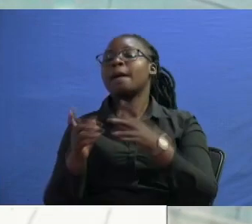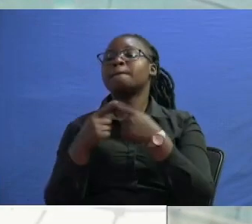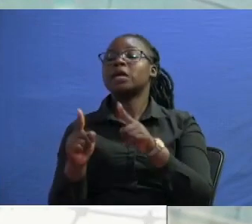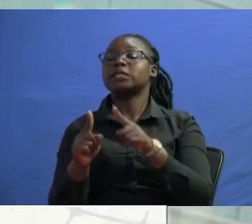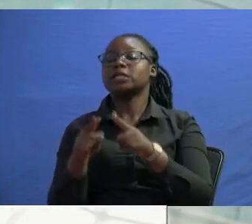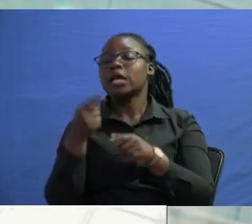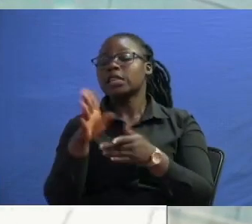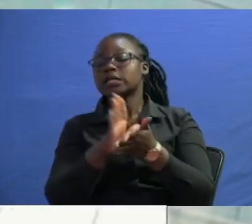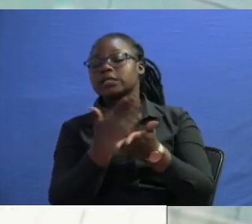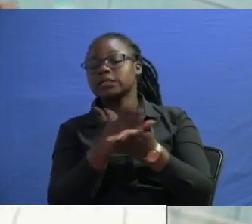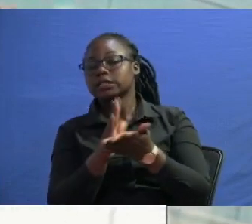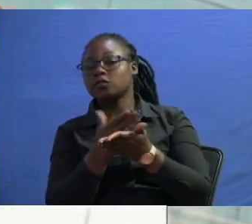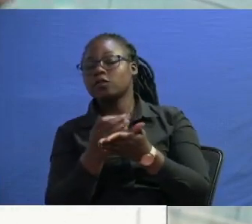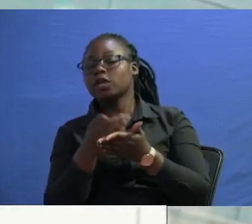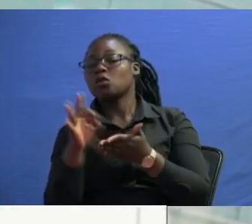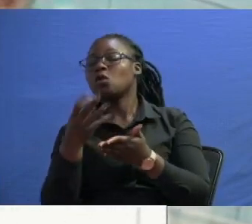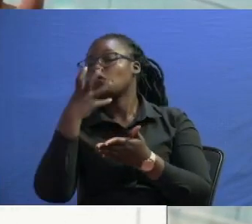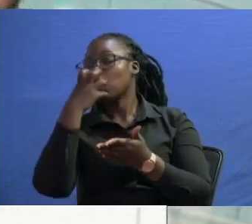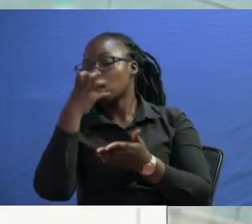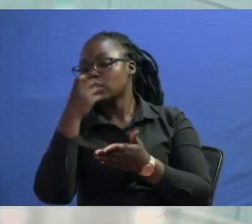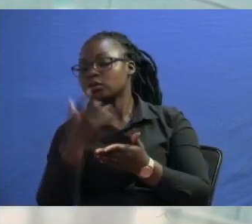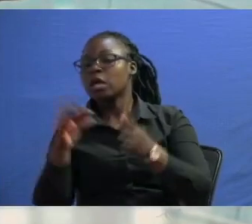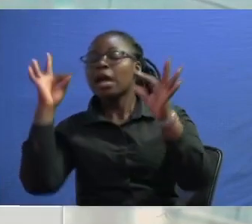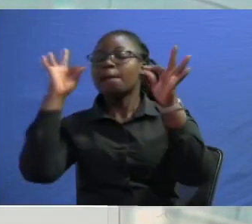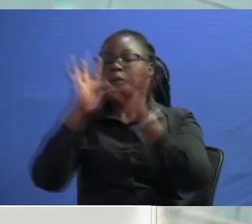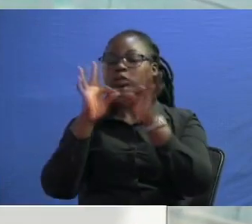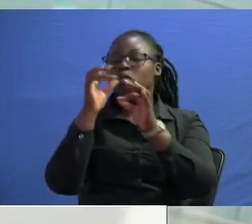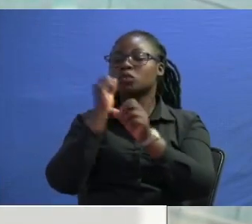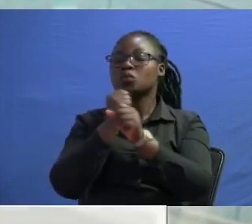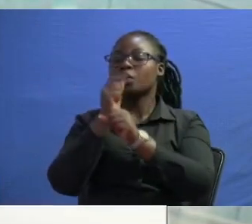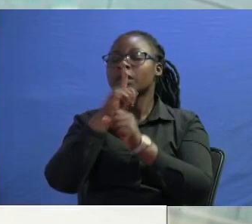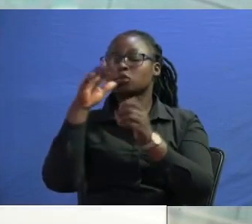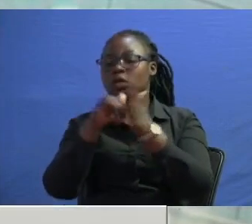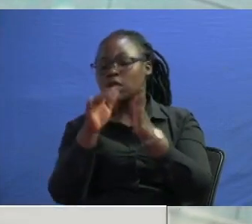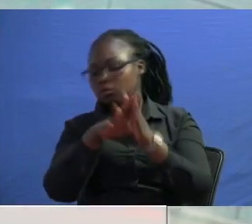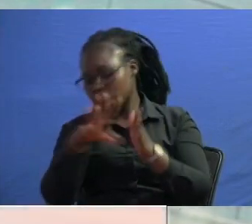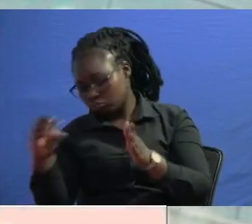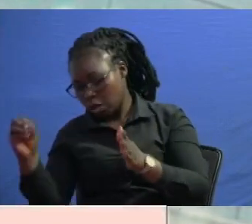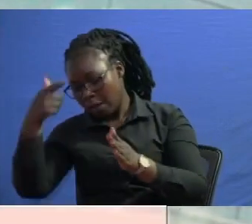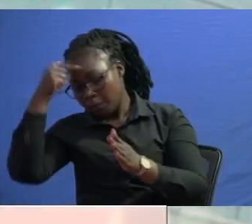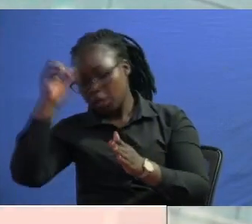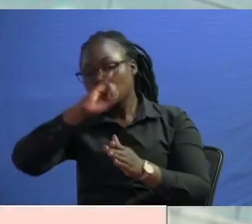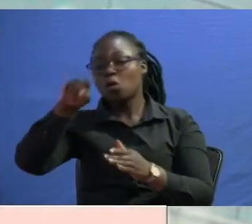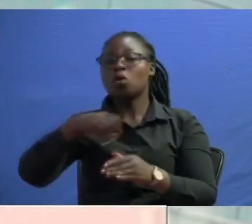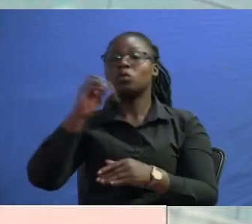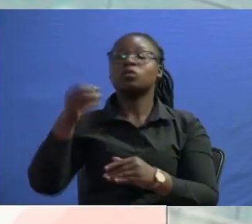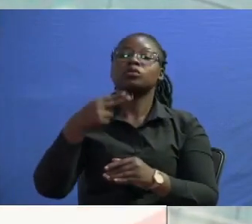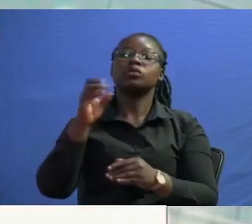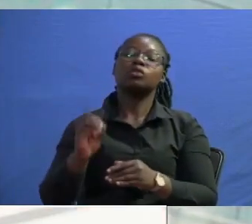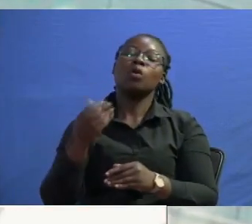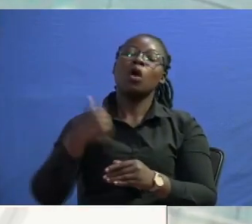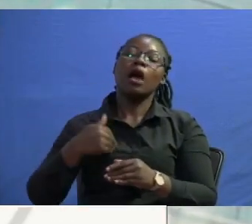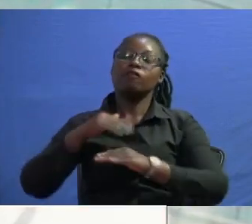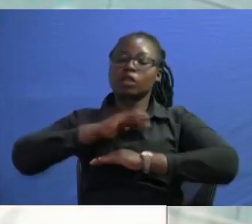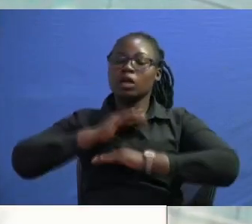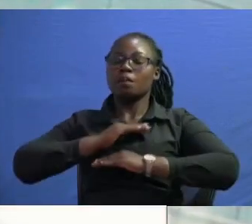this divide in odm all right perfectly going to ensure that it goes because joho has no capacity to mobilize